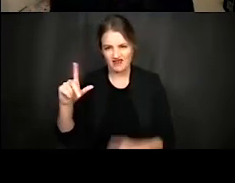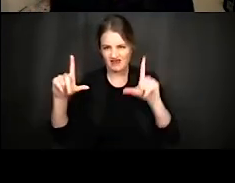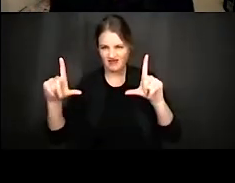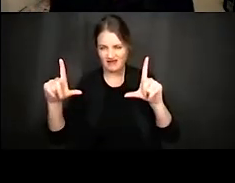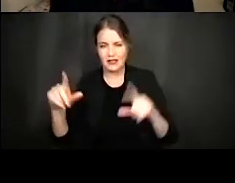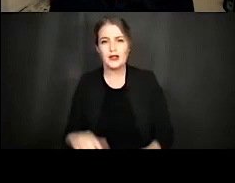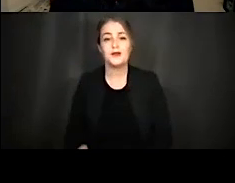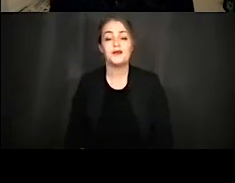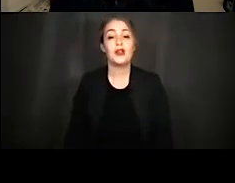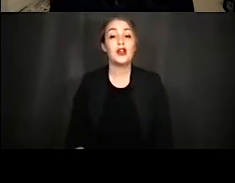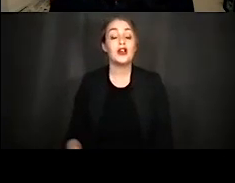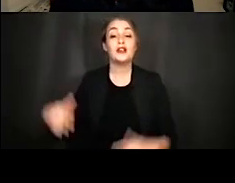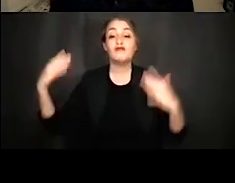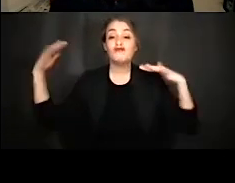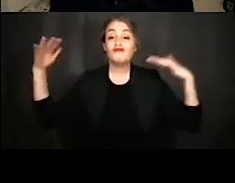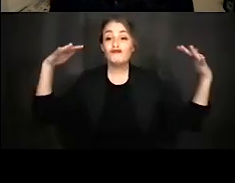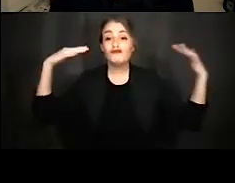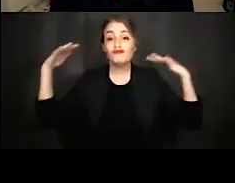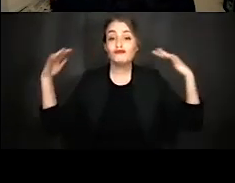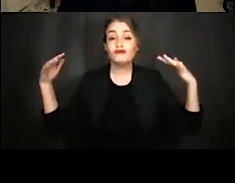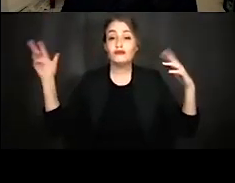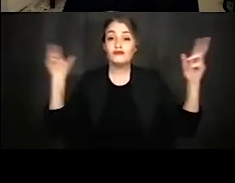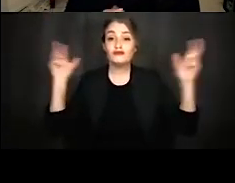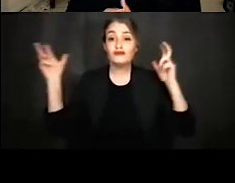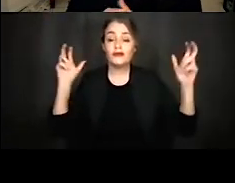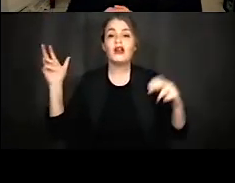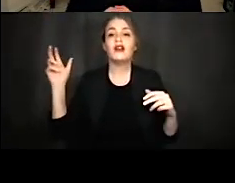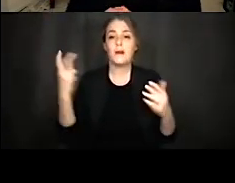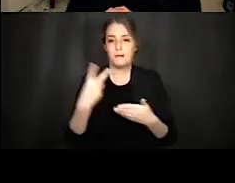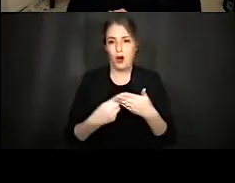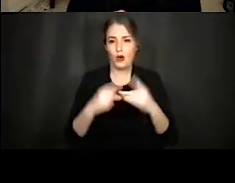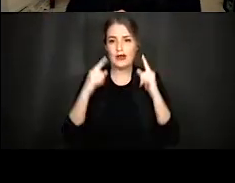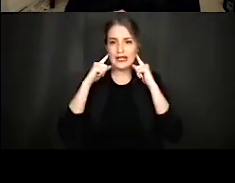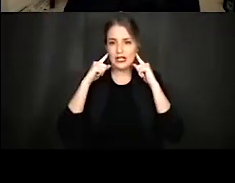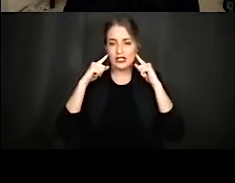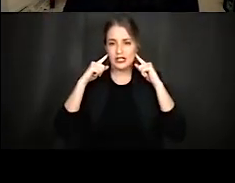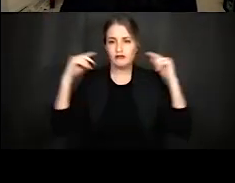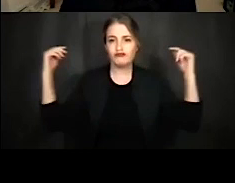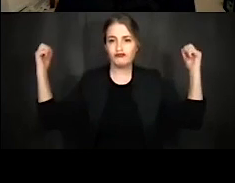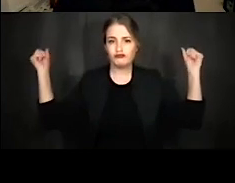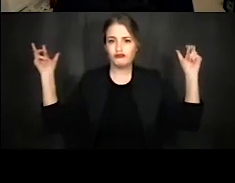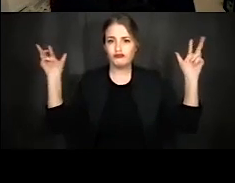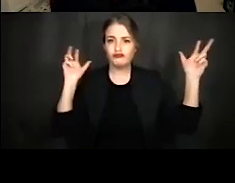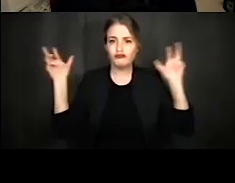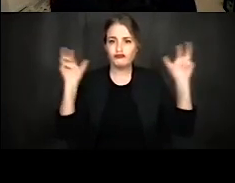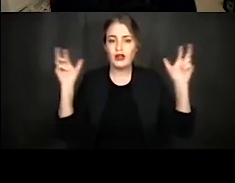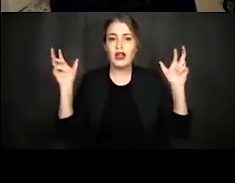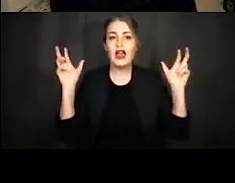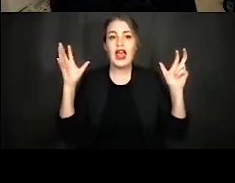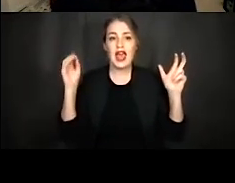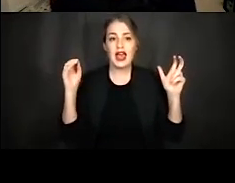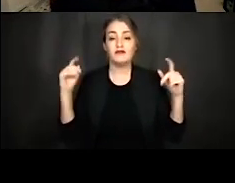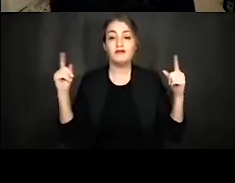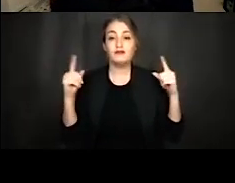arrives at both ears and is conveyed by the afferent spiral ganglion